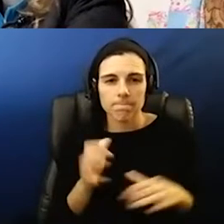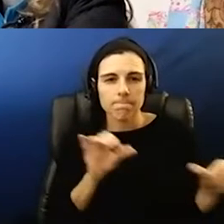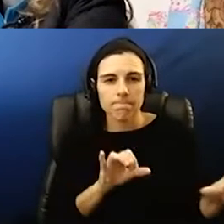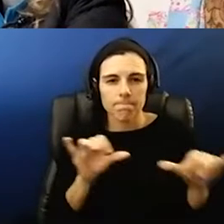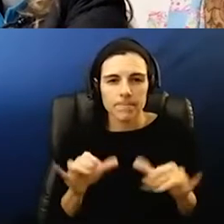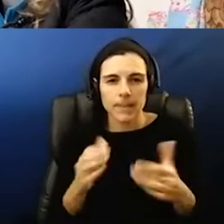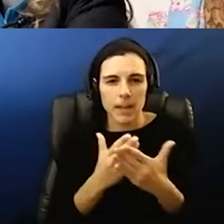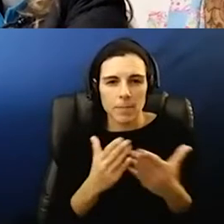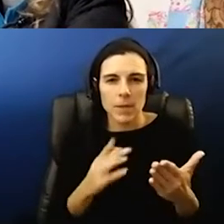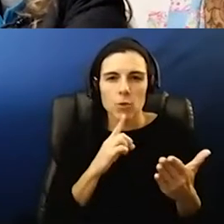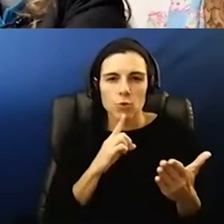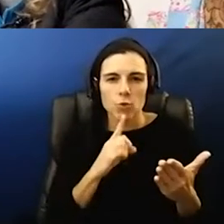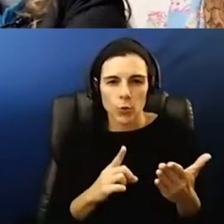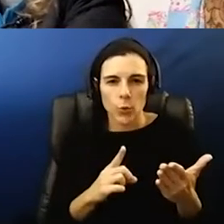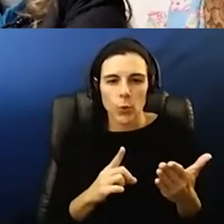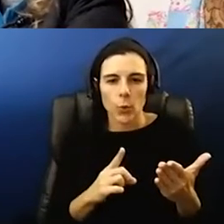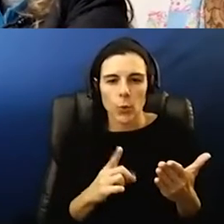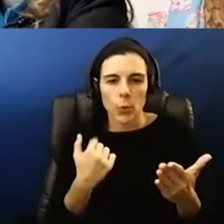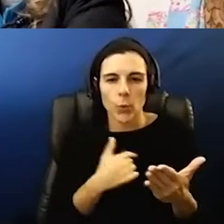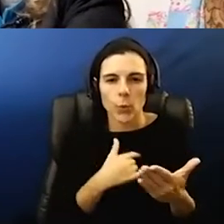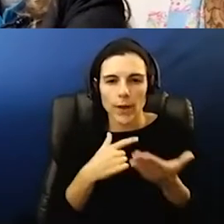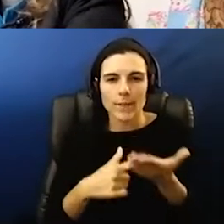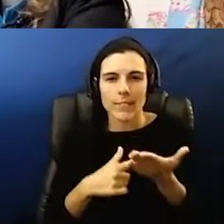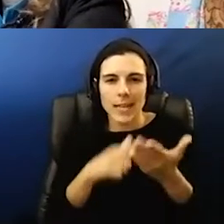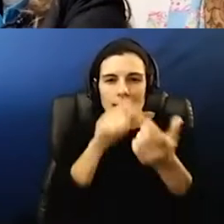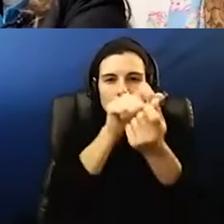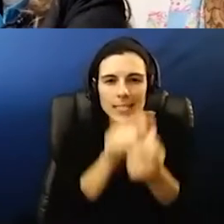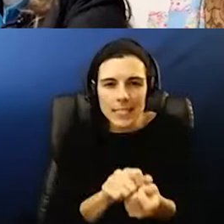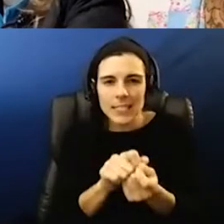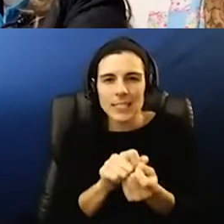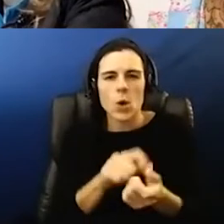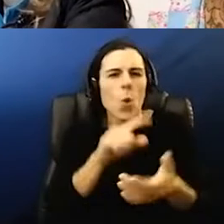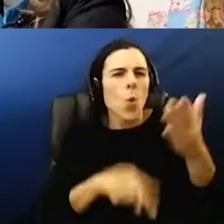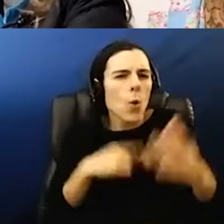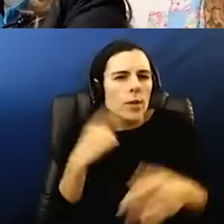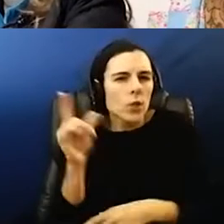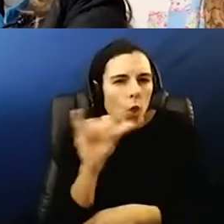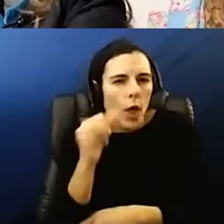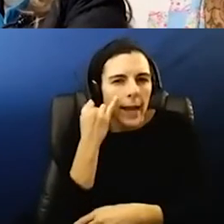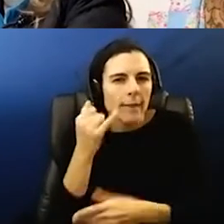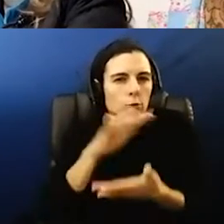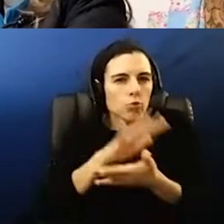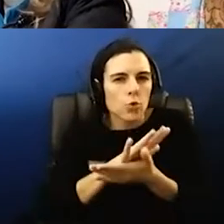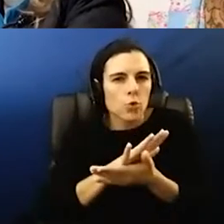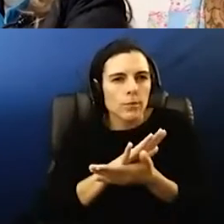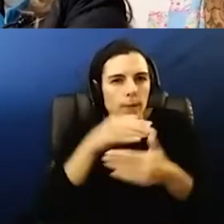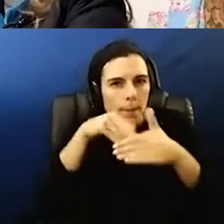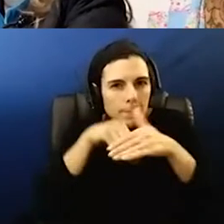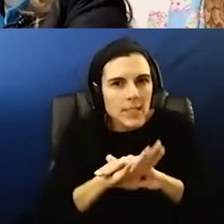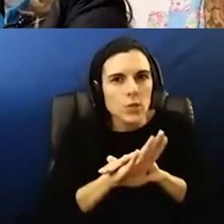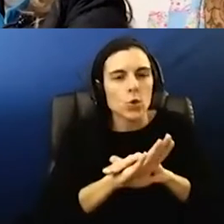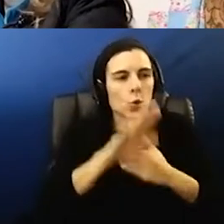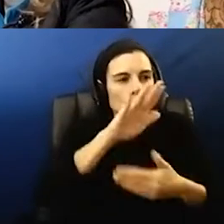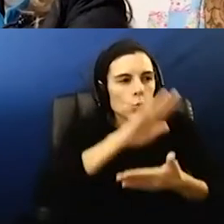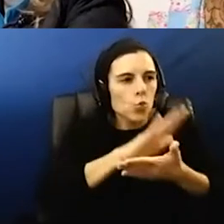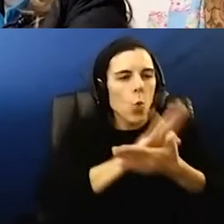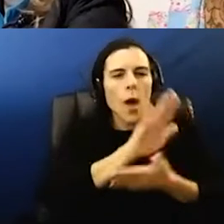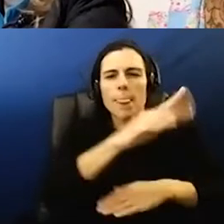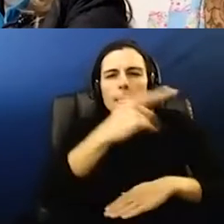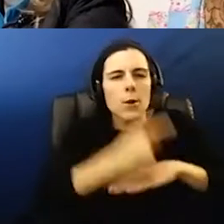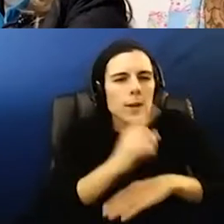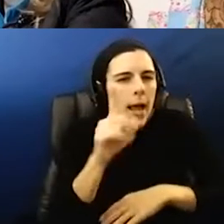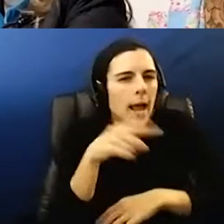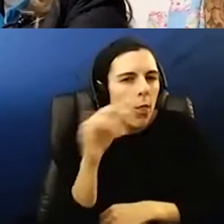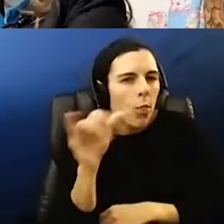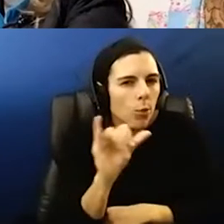true we've talked in great detail about what does it look like when a student walks into school and what does their day look like and how can we do some things to make that